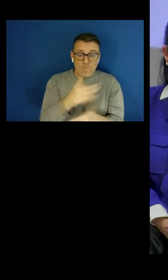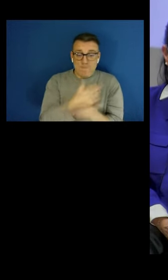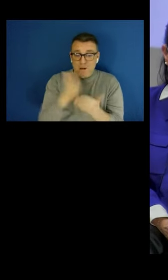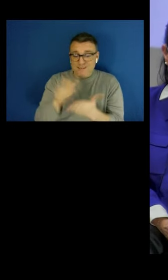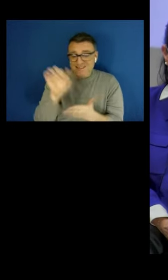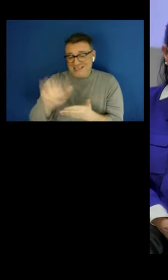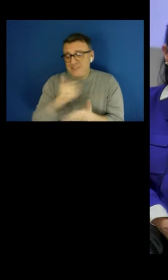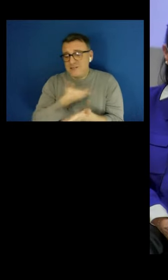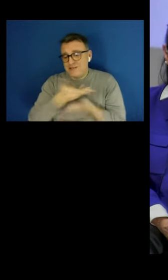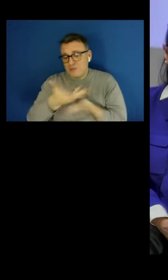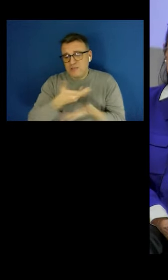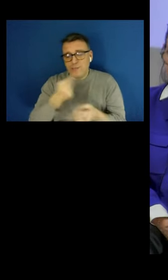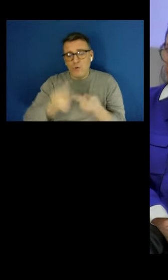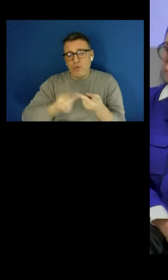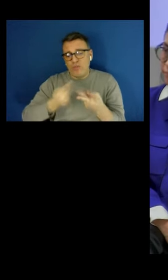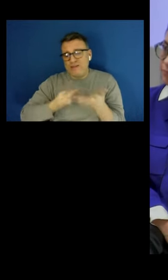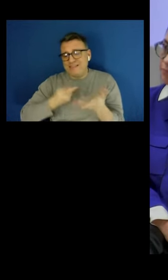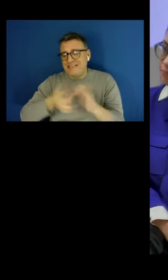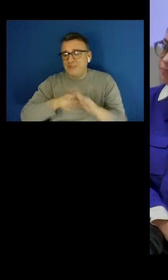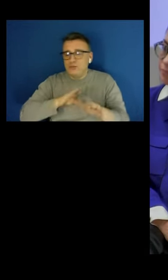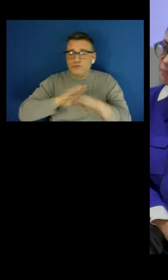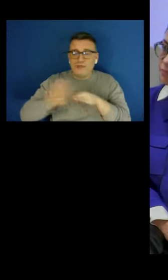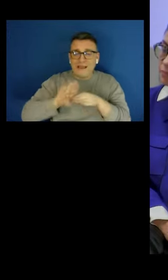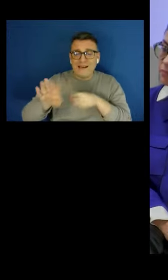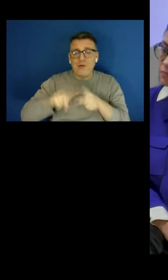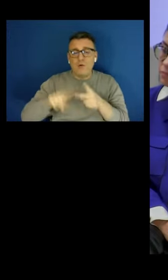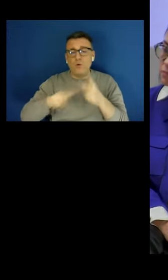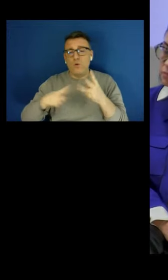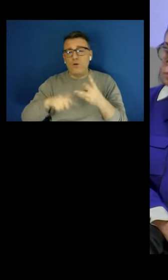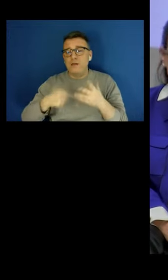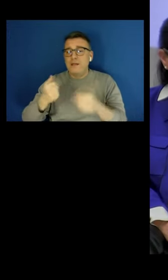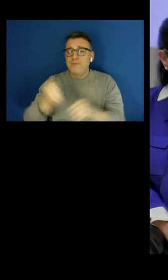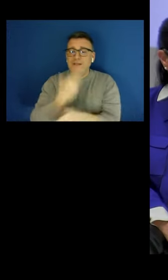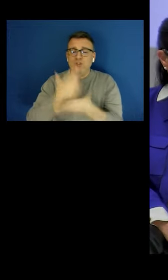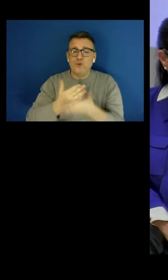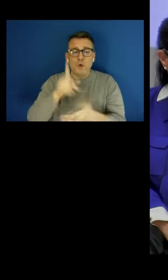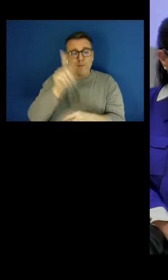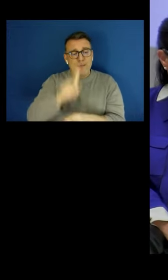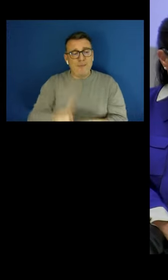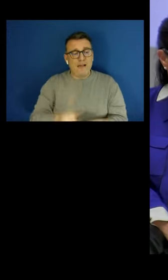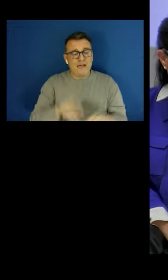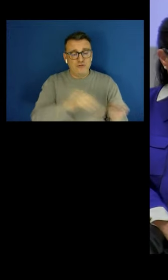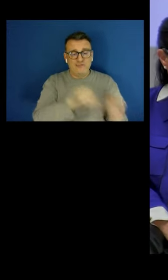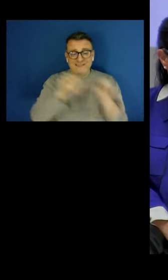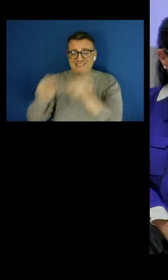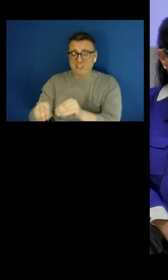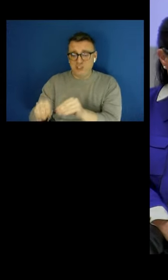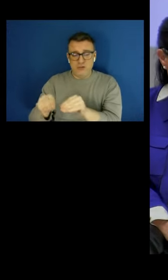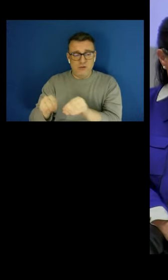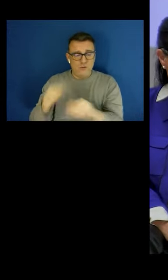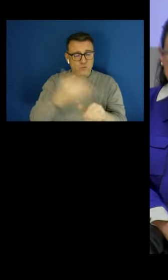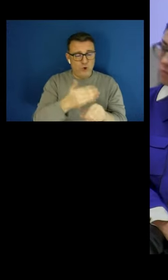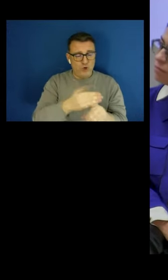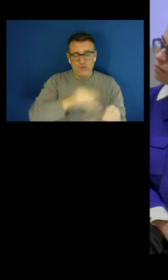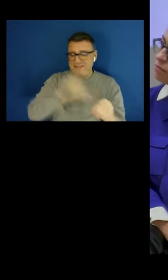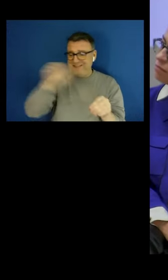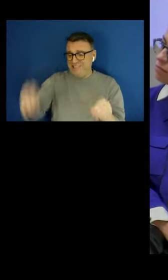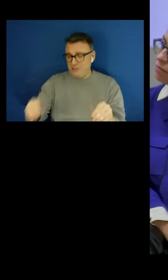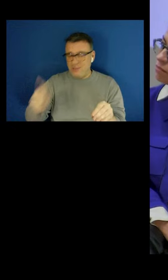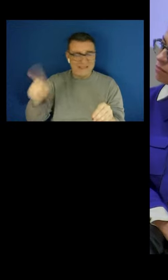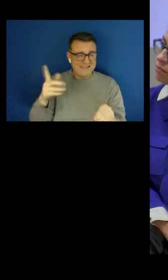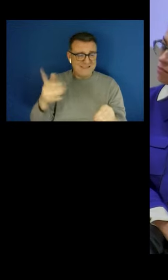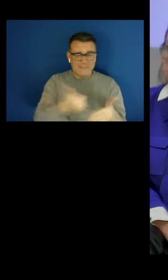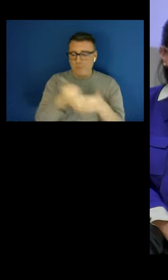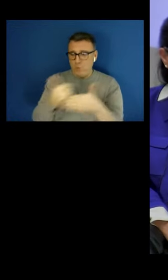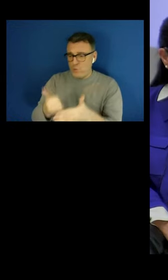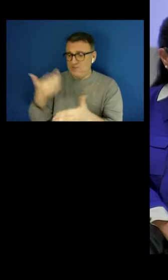others to do with training and helping workers transition from one job to the next that are equally important. So that's probably